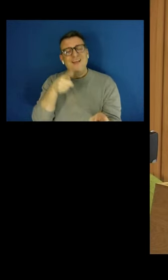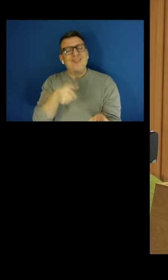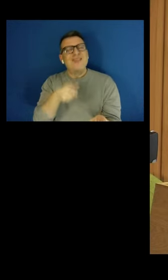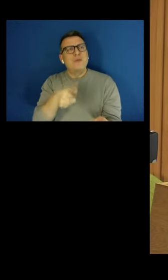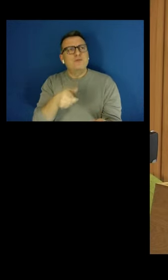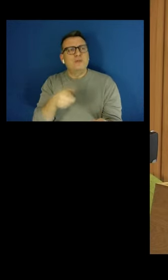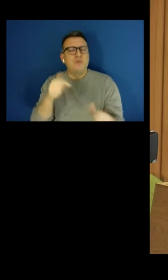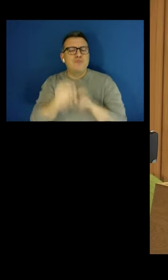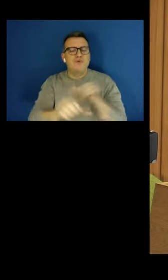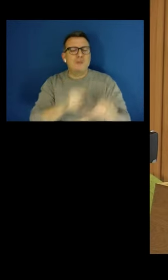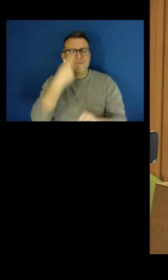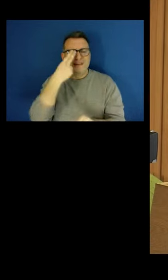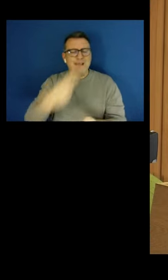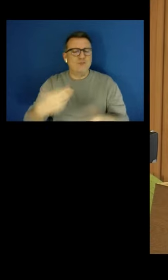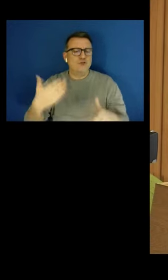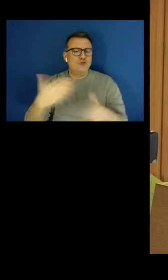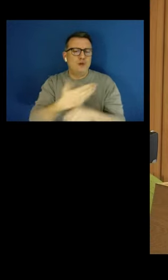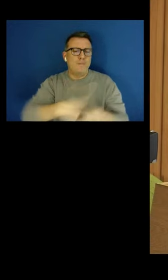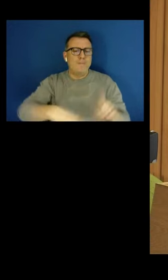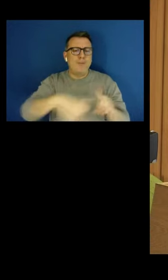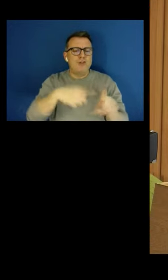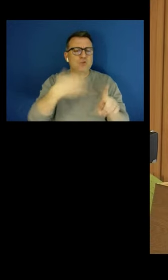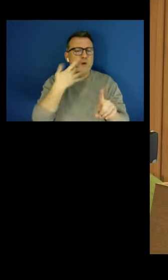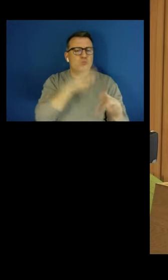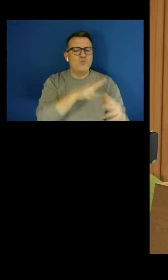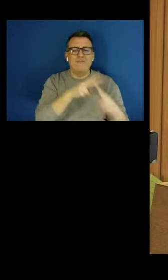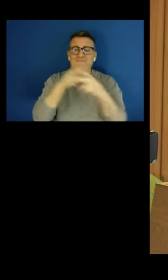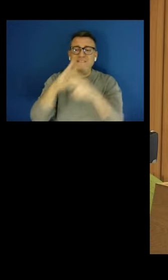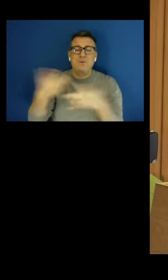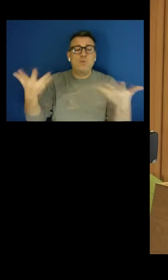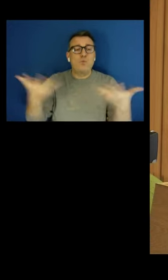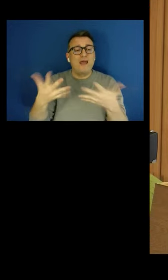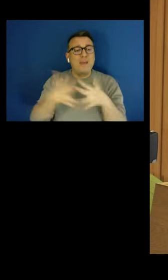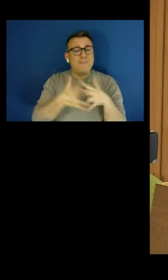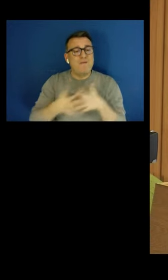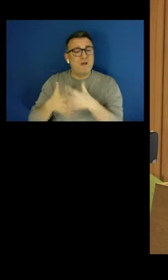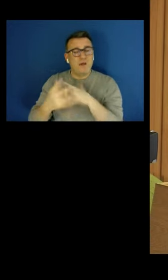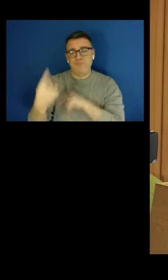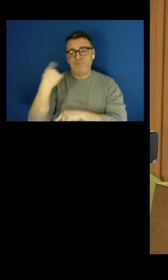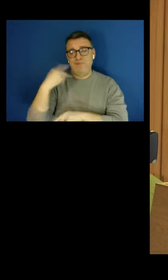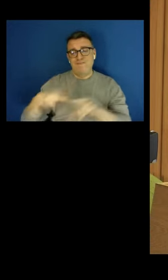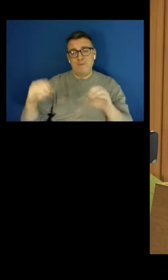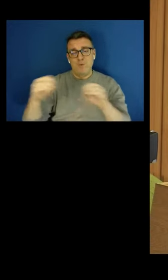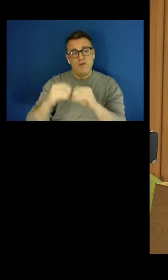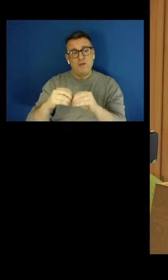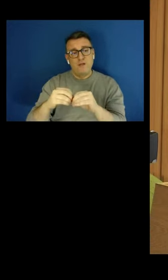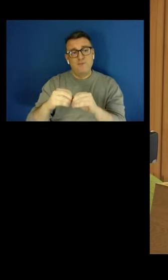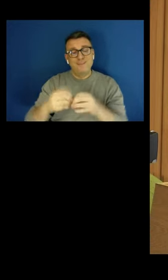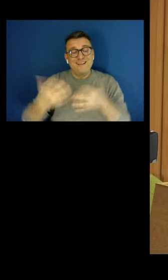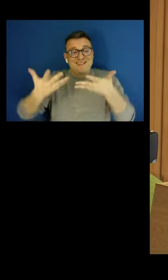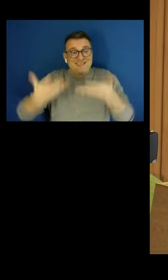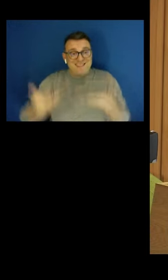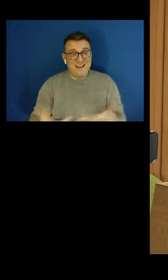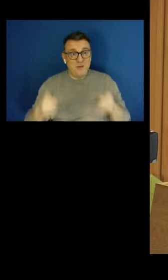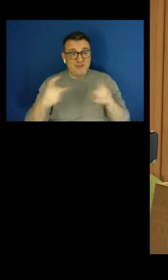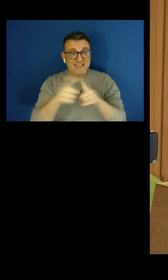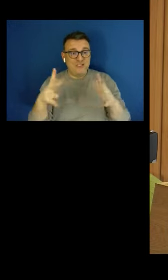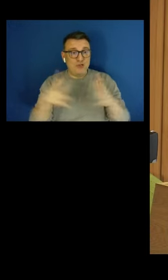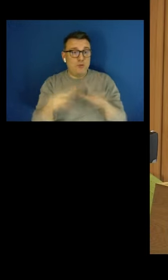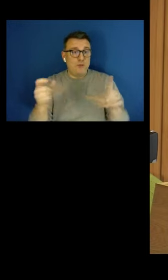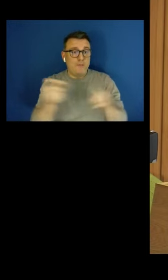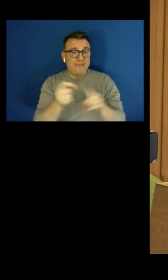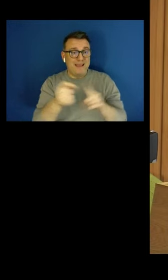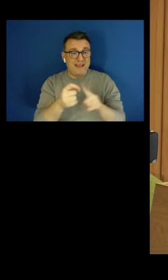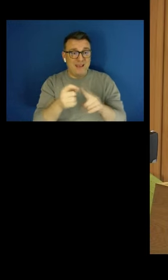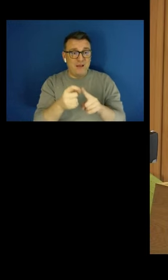visited the USA in February. And I'm pleased that the DWP has now accepted our committee's recommendation